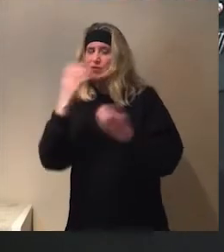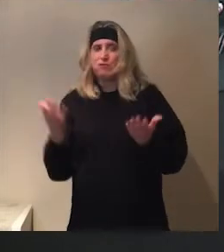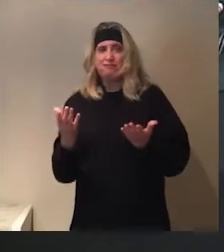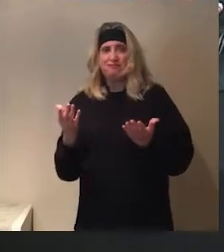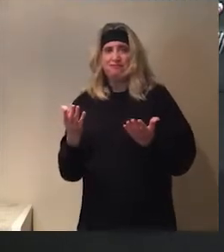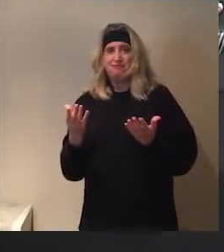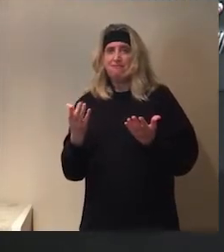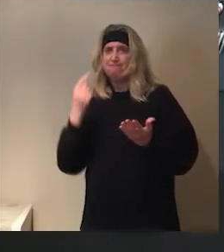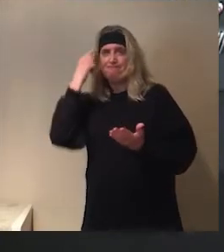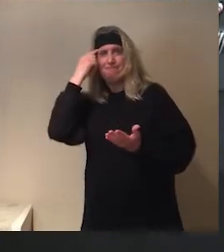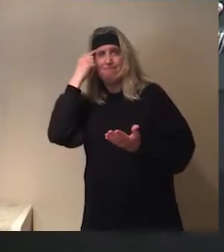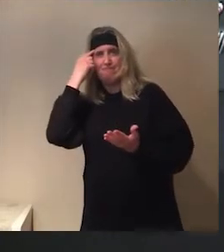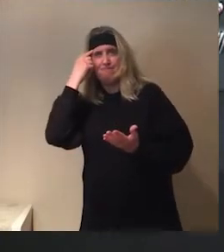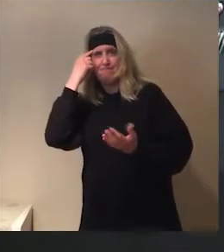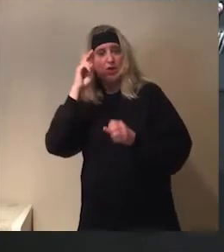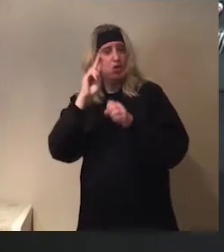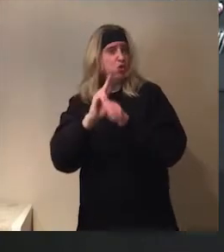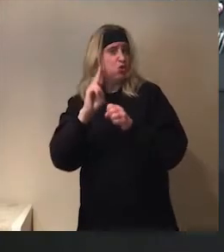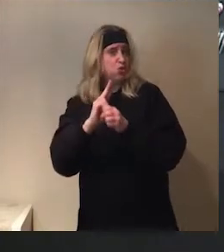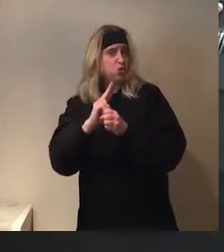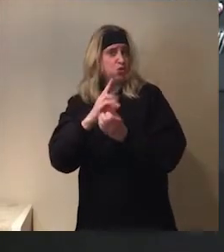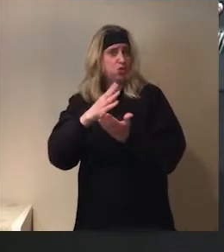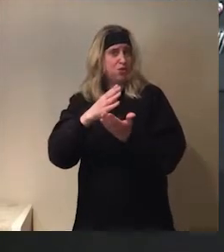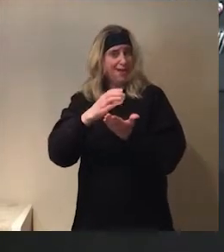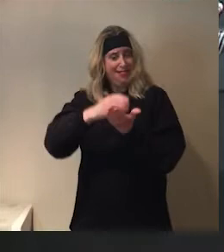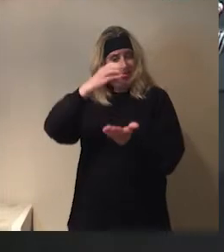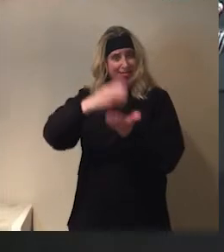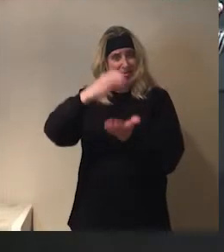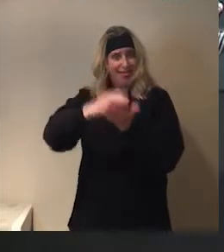to use a glass.